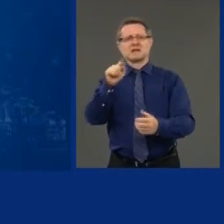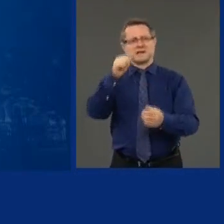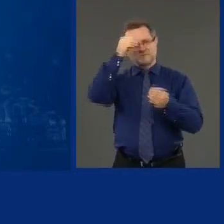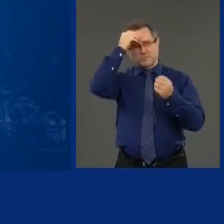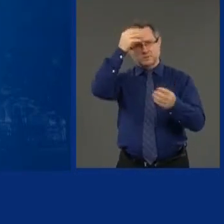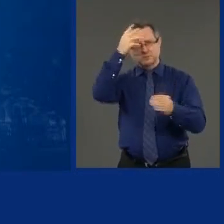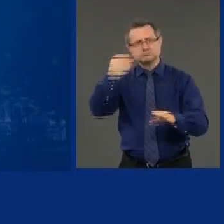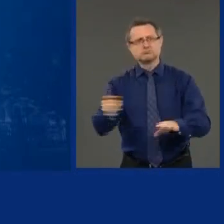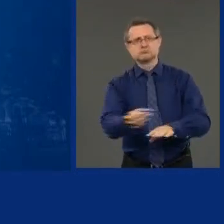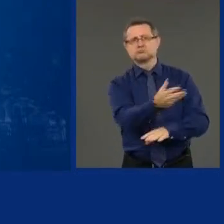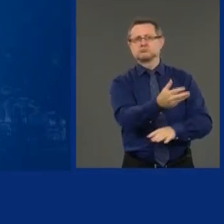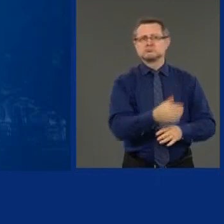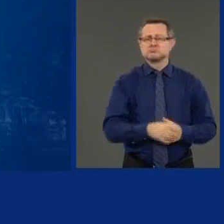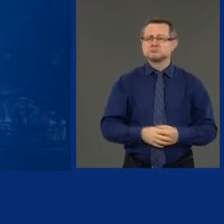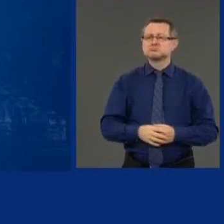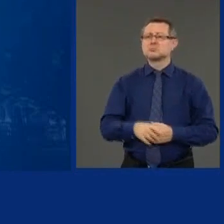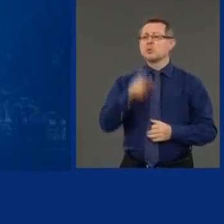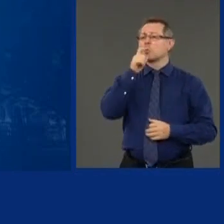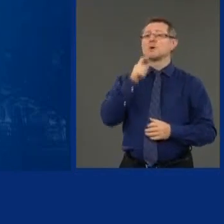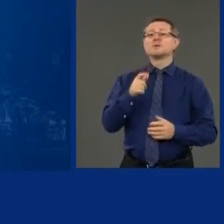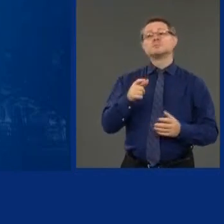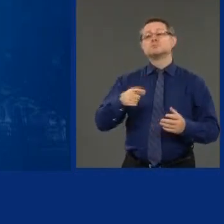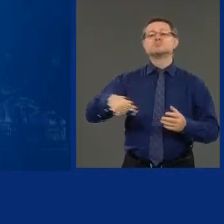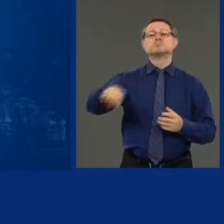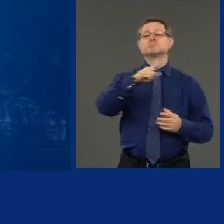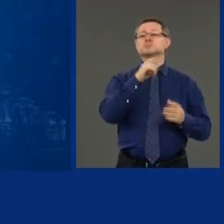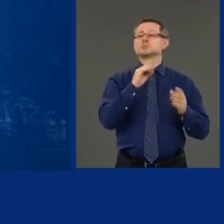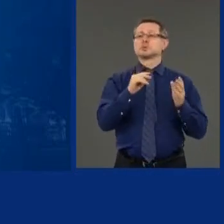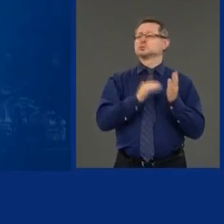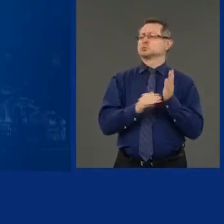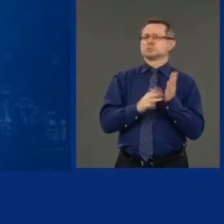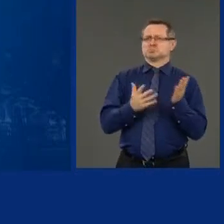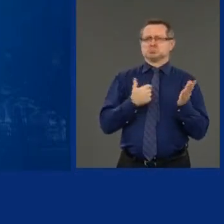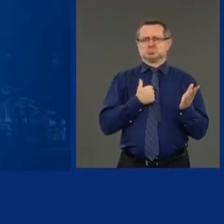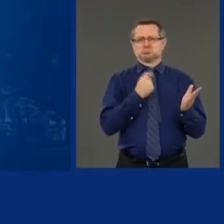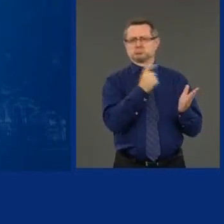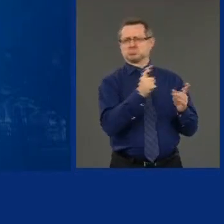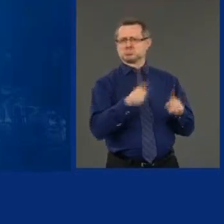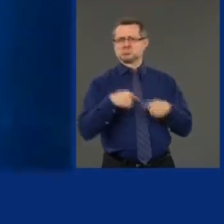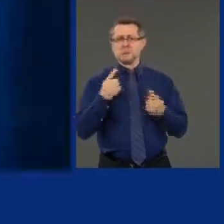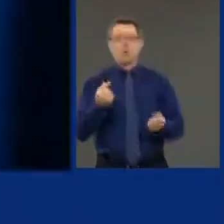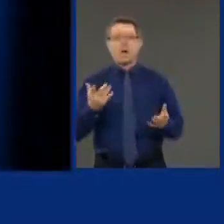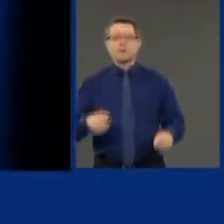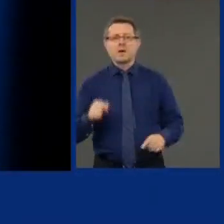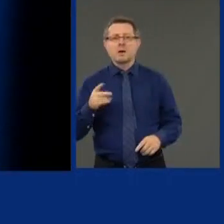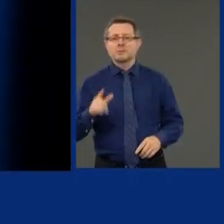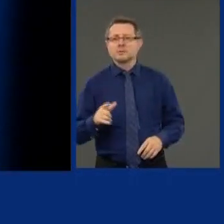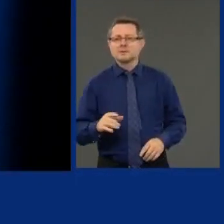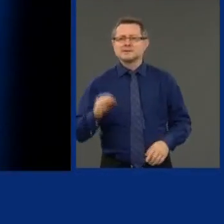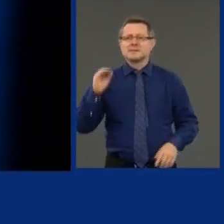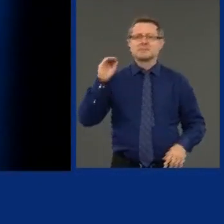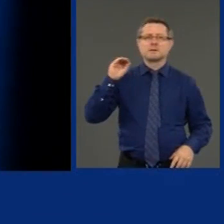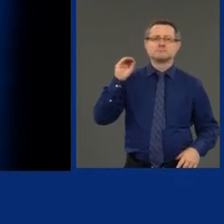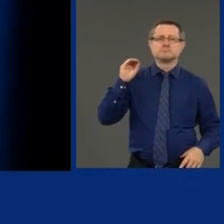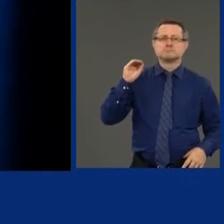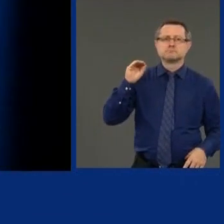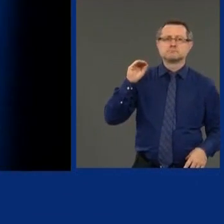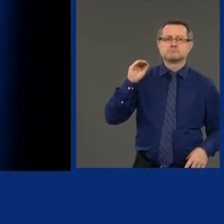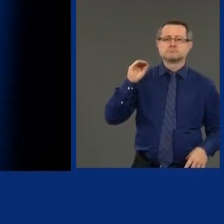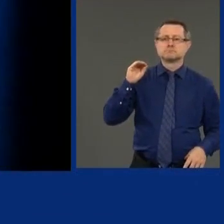That was the only apparent rationale they had. You know what has happened since April? Nothing. Nothing.